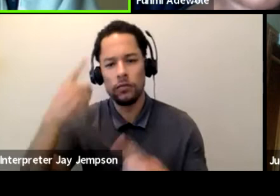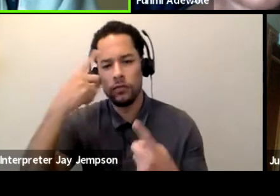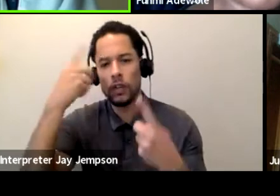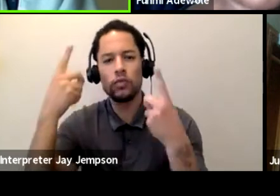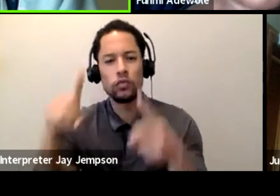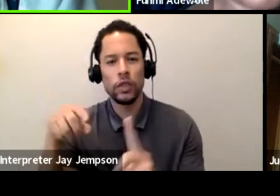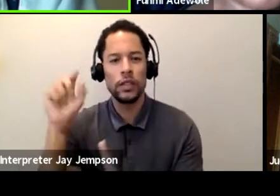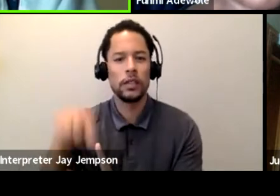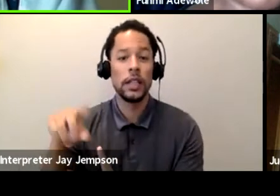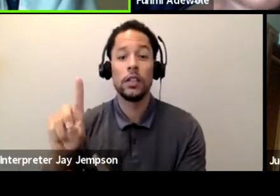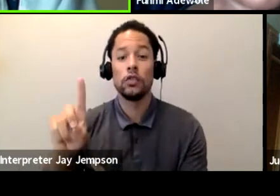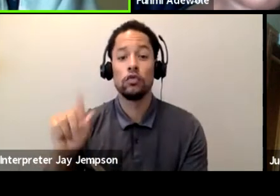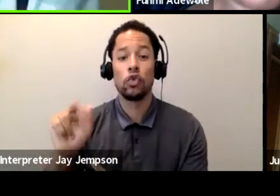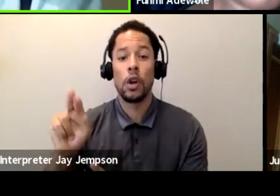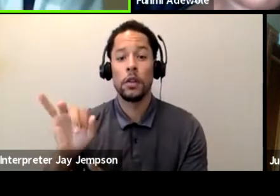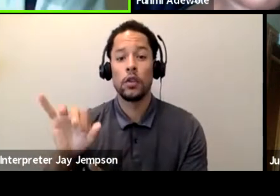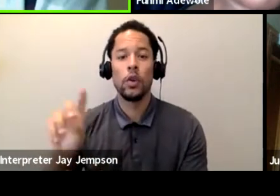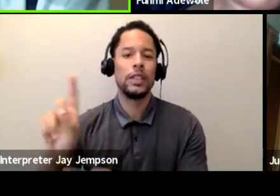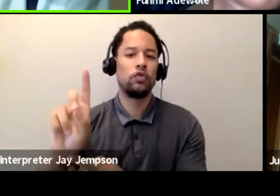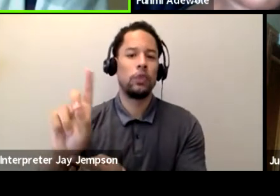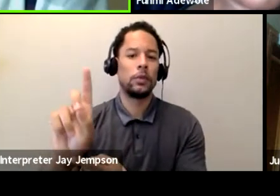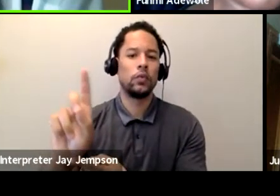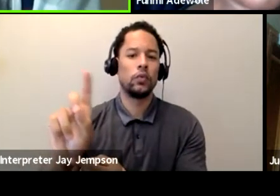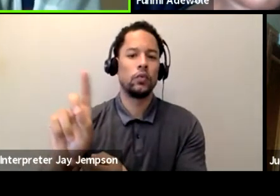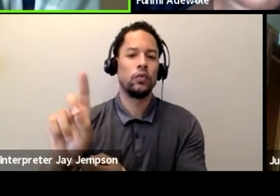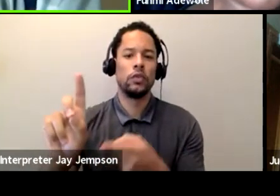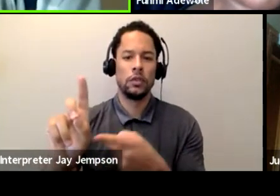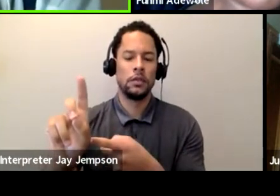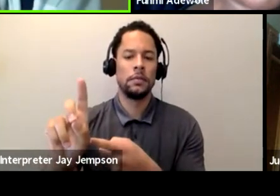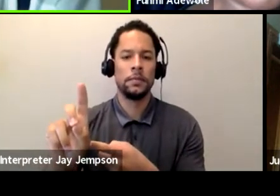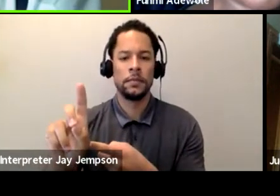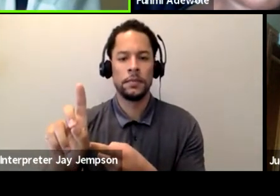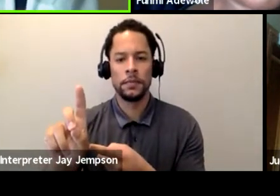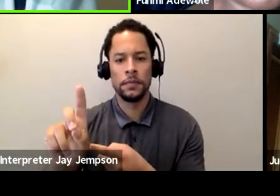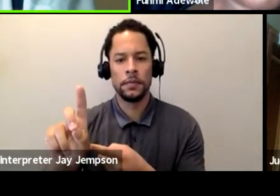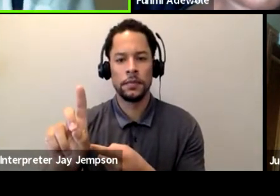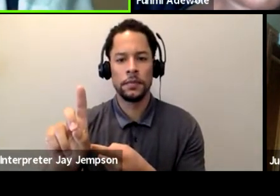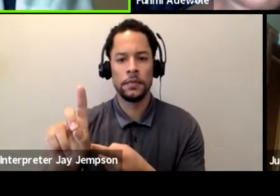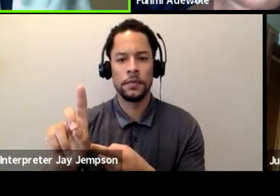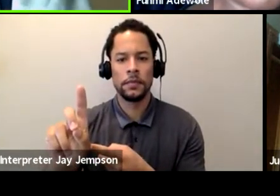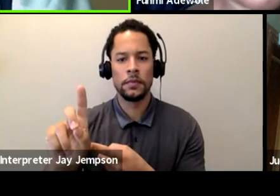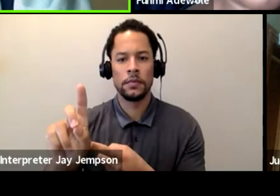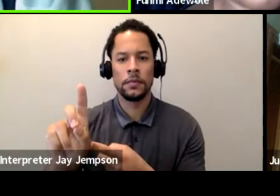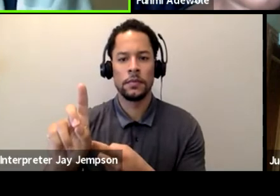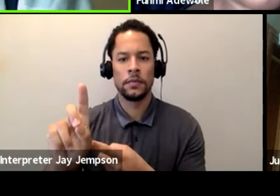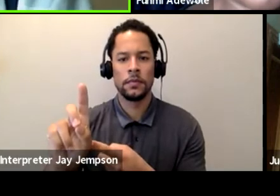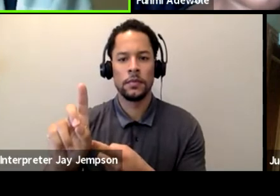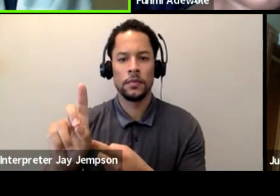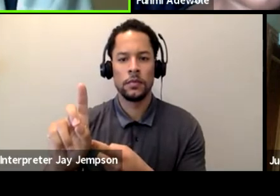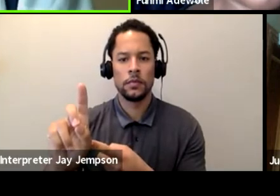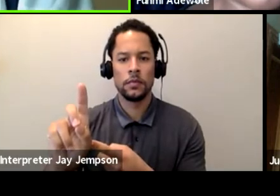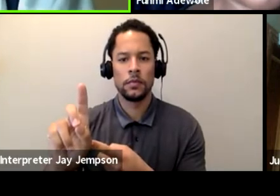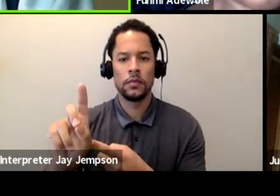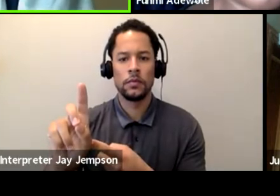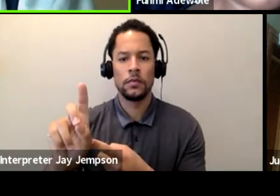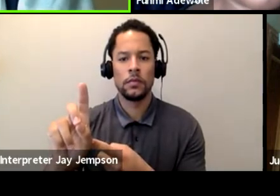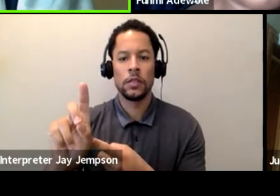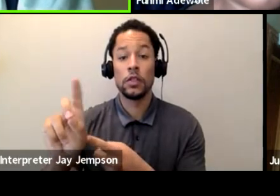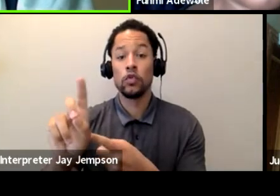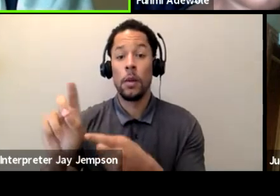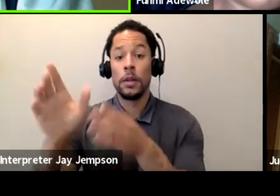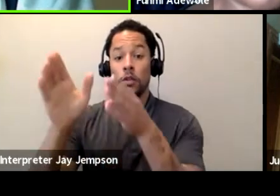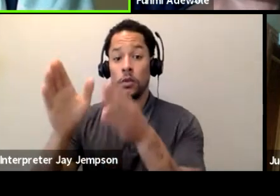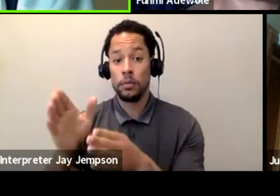about. I will continue and say that the dramaturge protects the